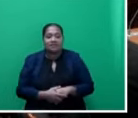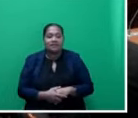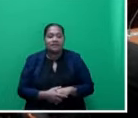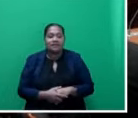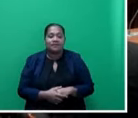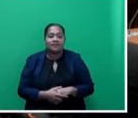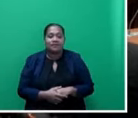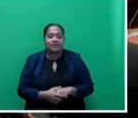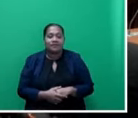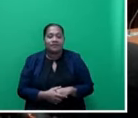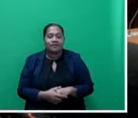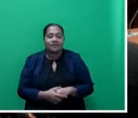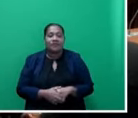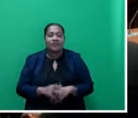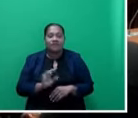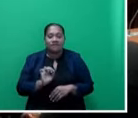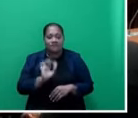reply.